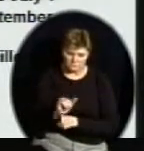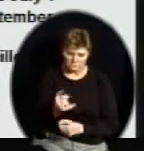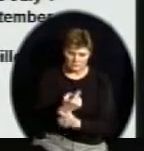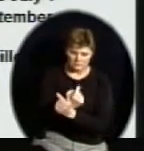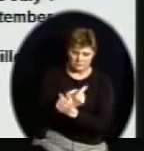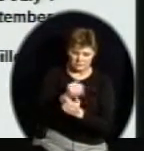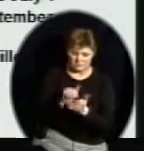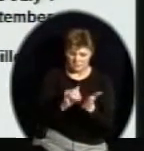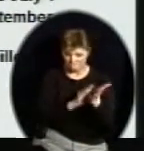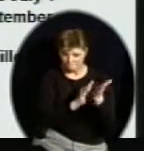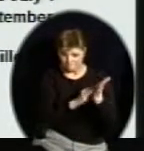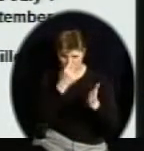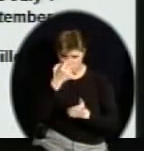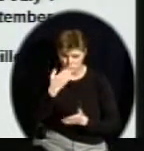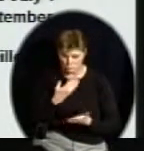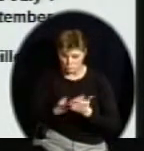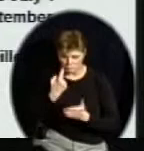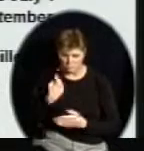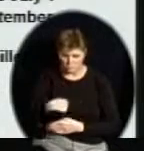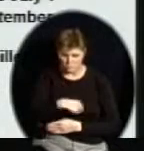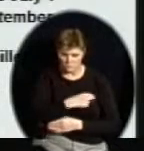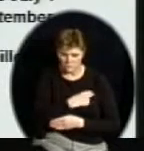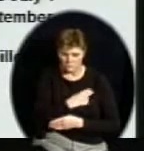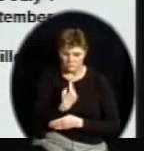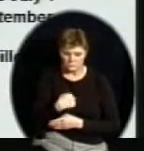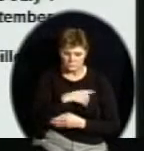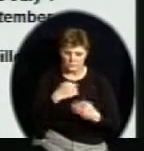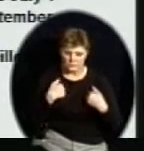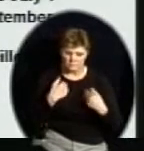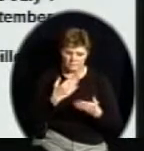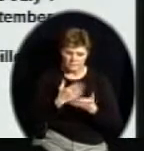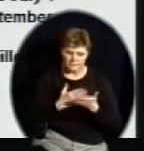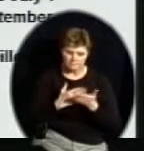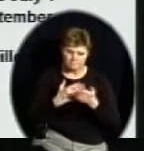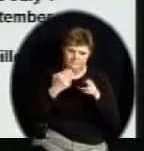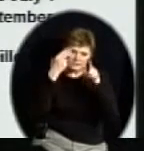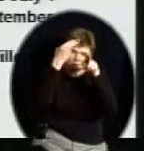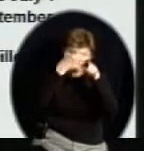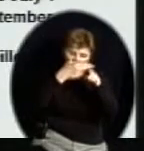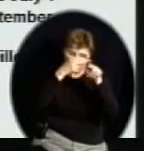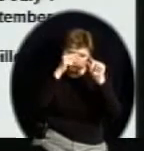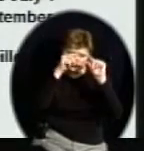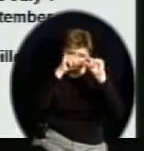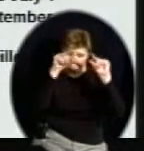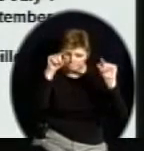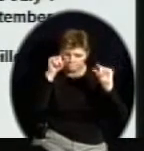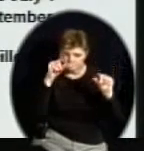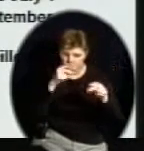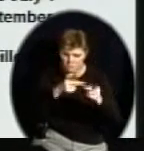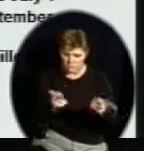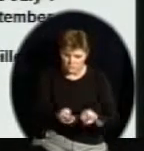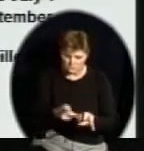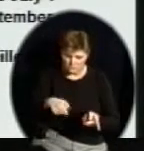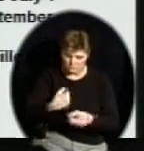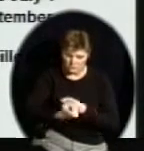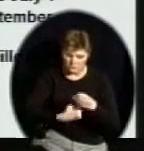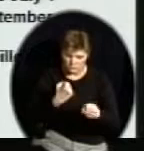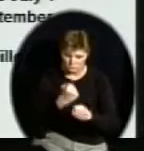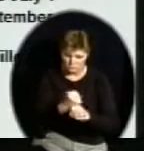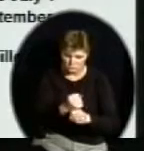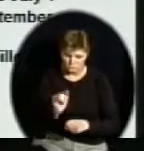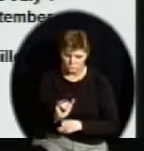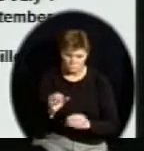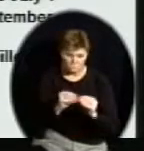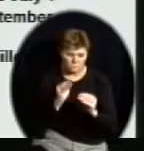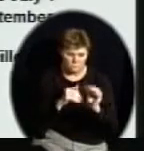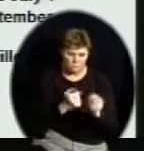to do in the HR department. We still have some especially classified positions that we're working on, and you can see those numbers up there. But look at that